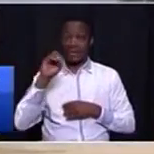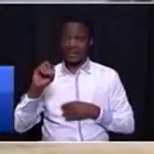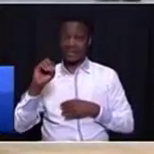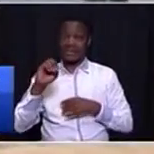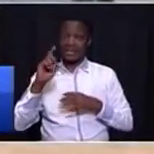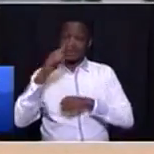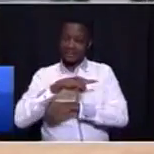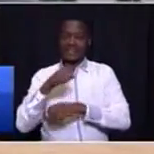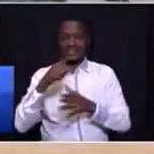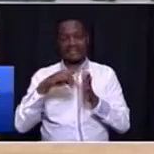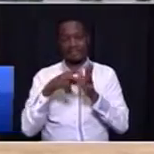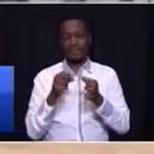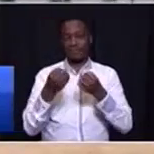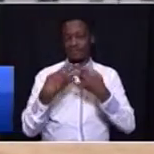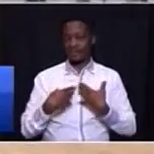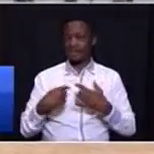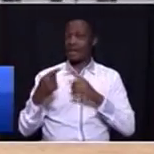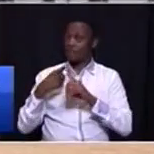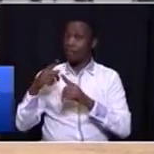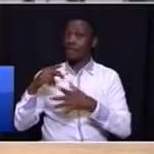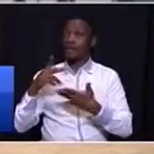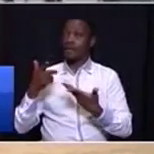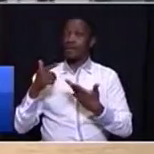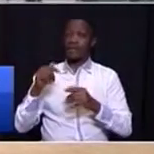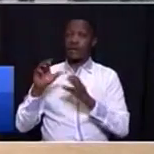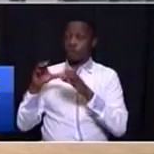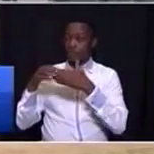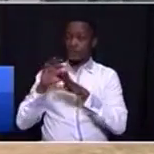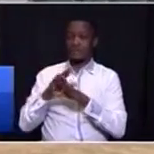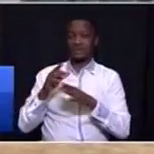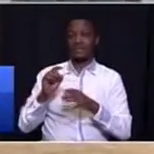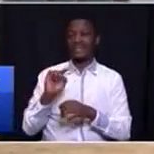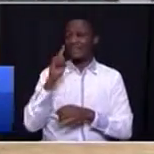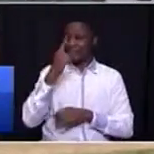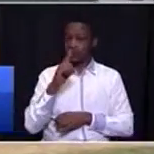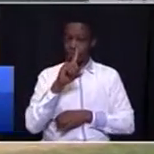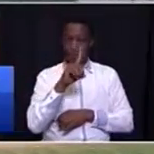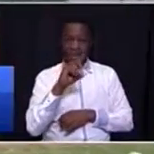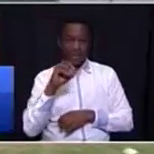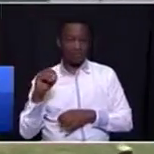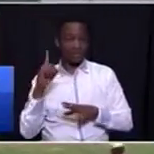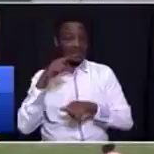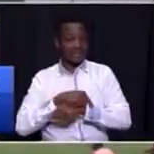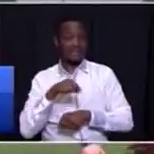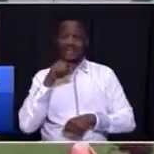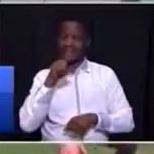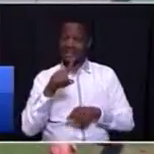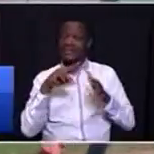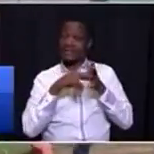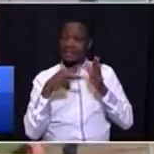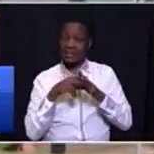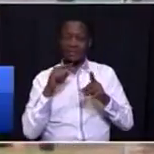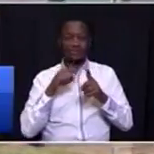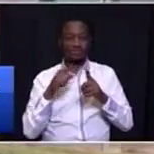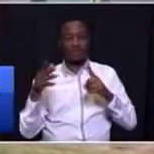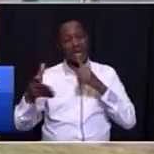to the Premier's Infrastructure Coordinating Committee in the first 100 days. This plan to achieve all